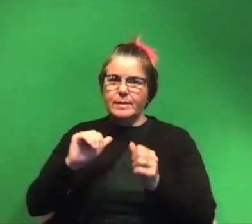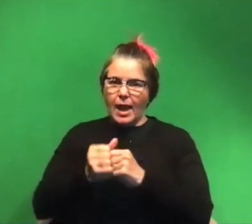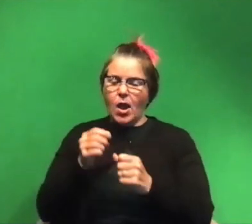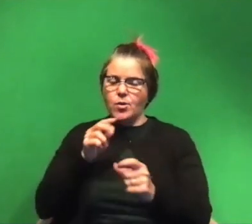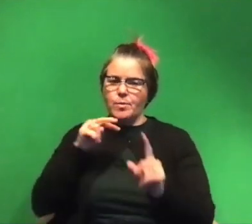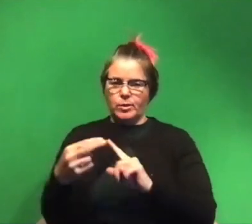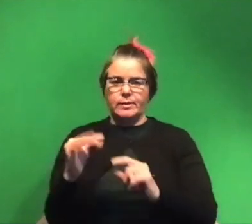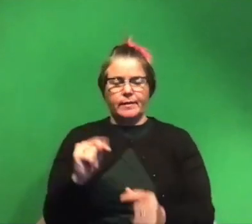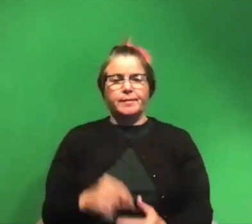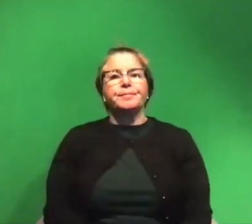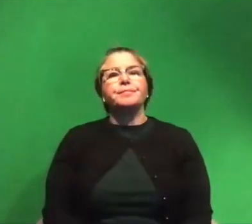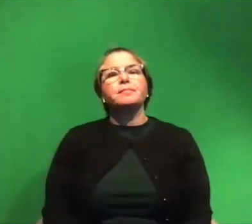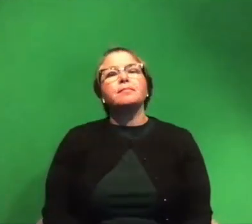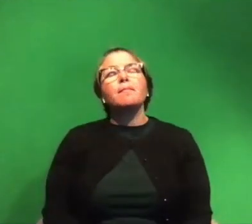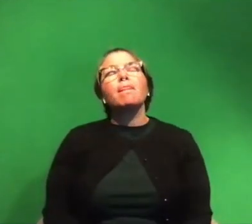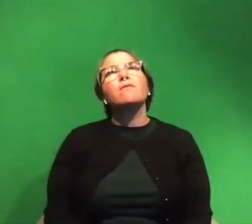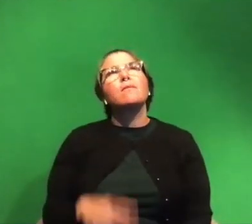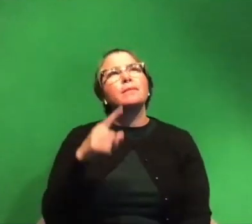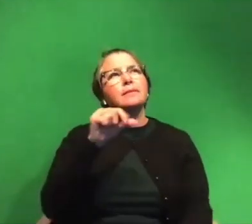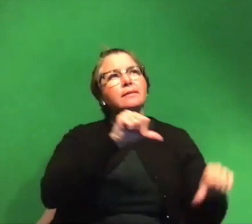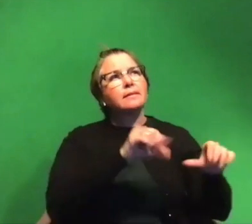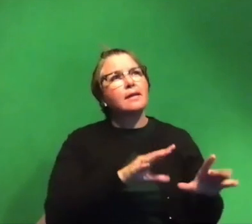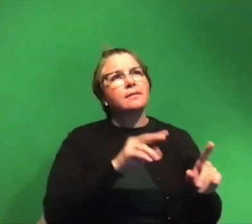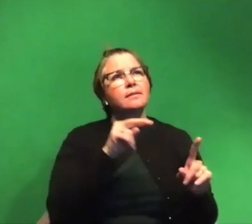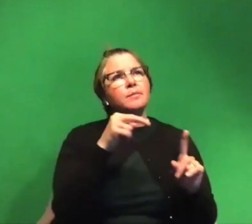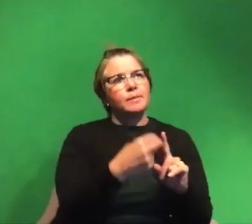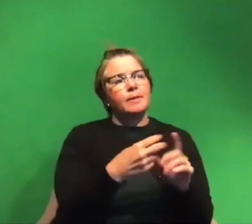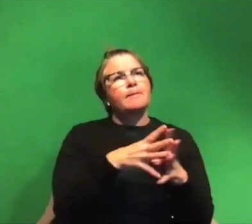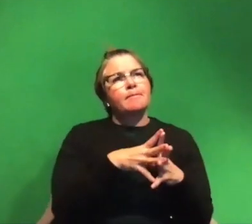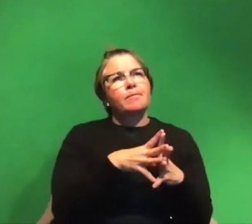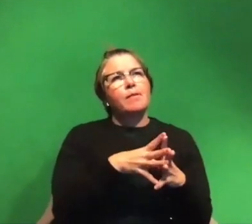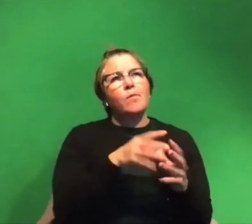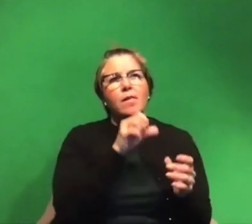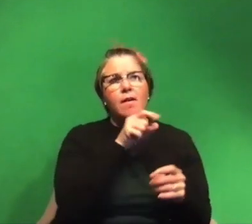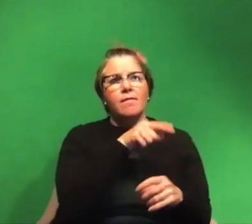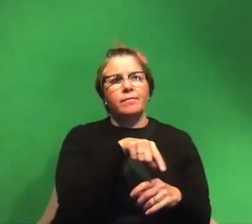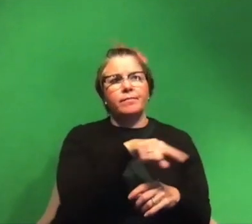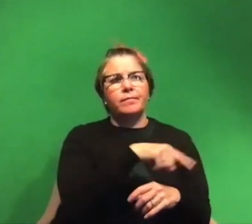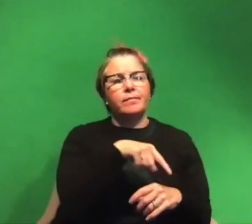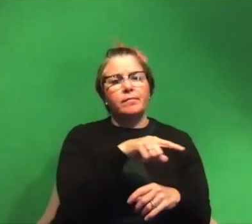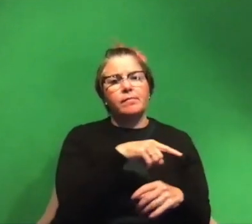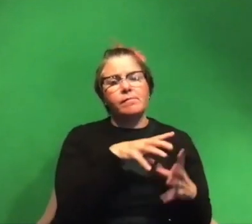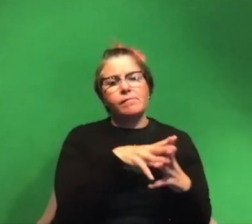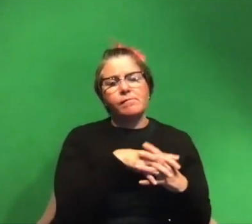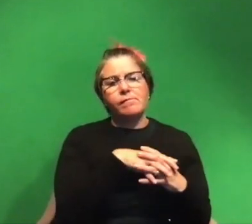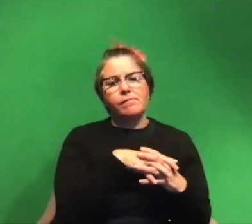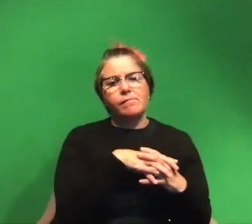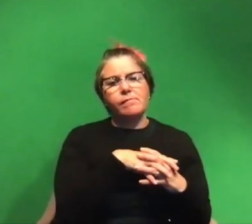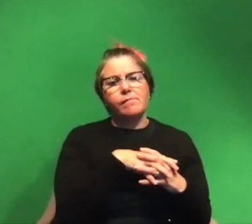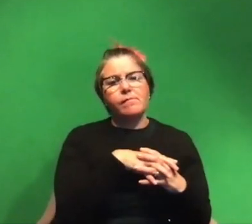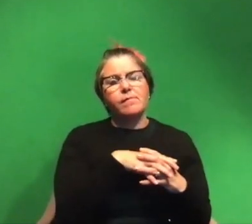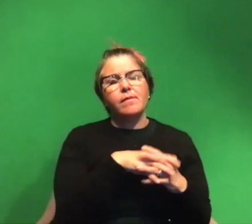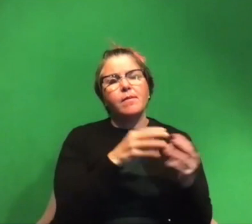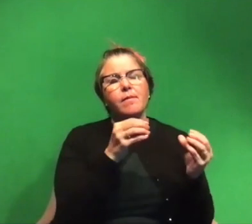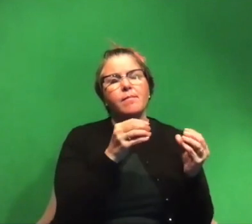now from the neuroscientist point of view i think i'd love there to be um sort of this evaluation